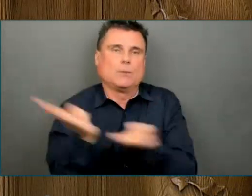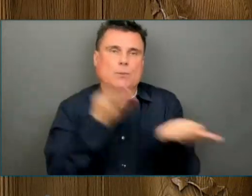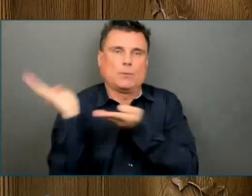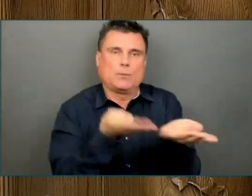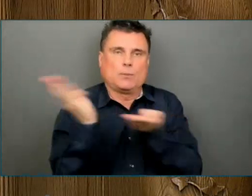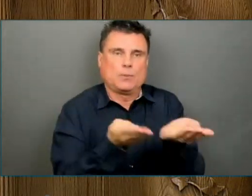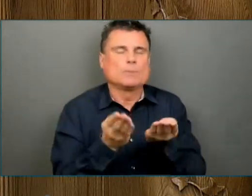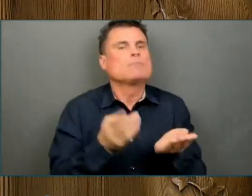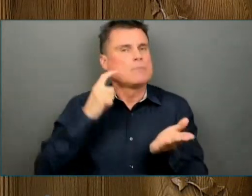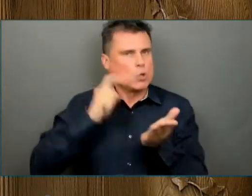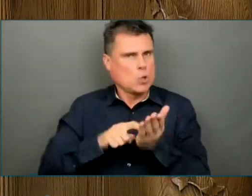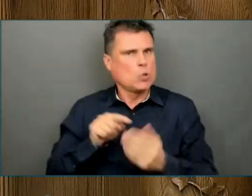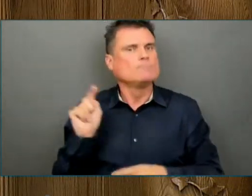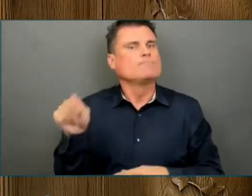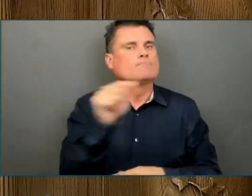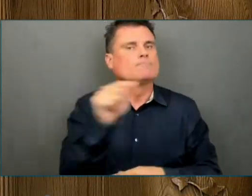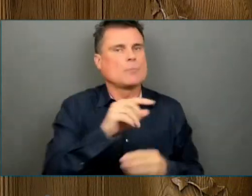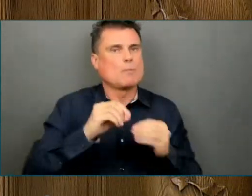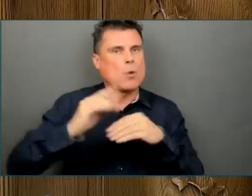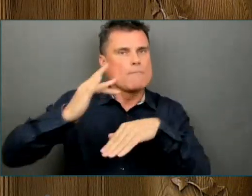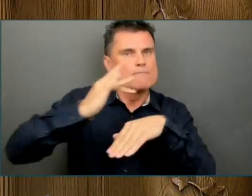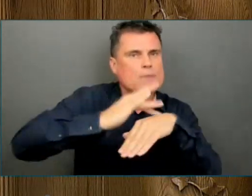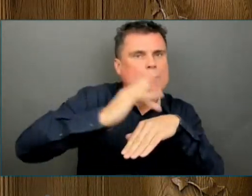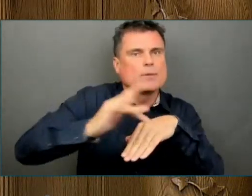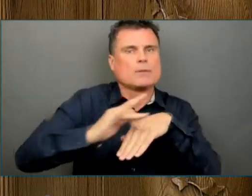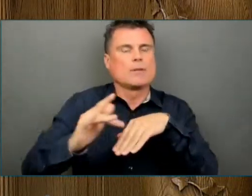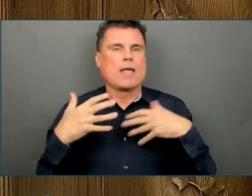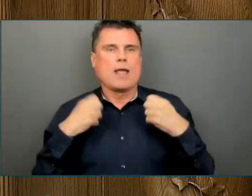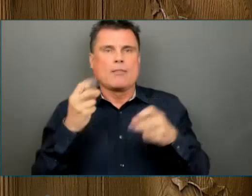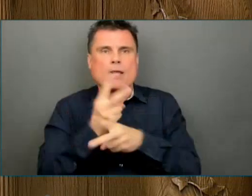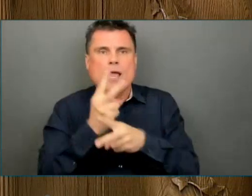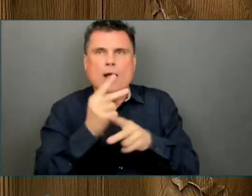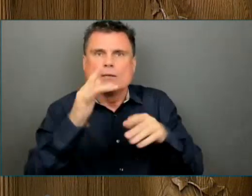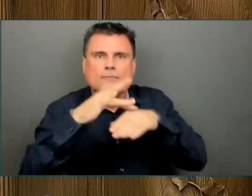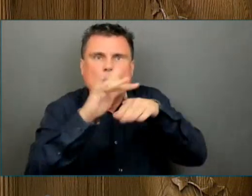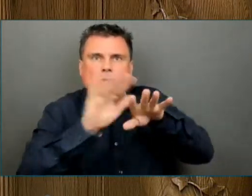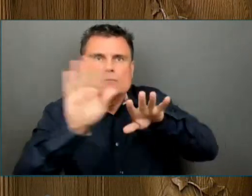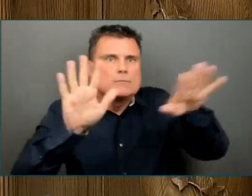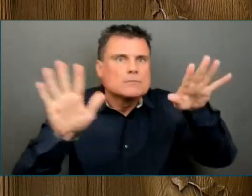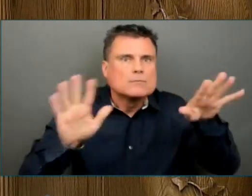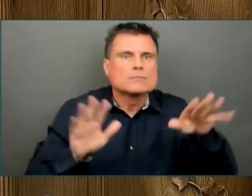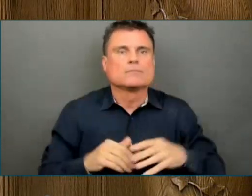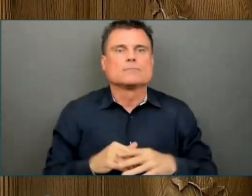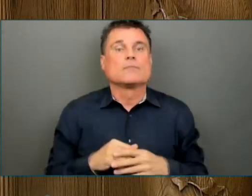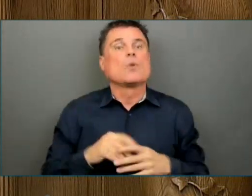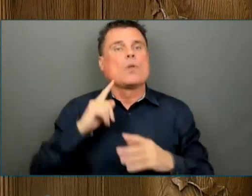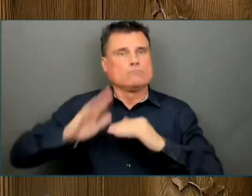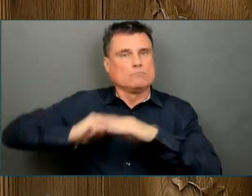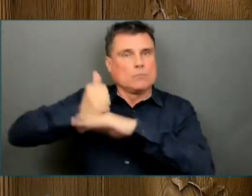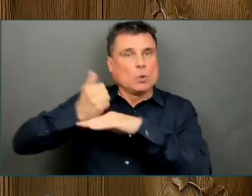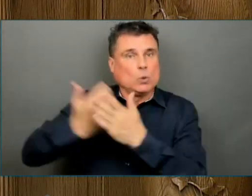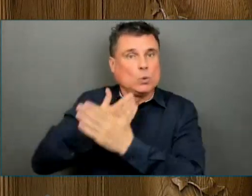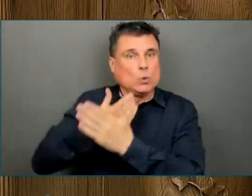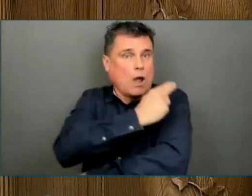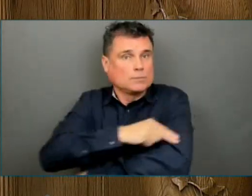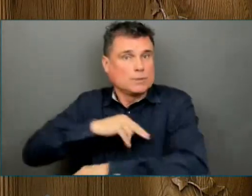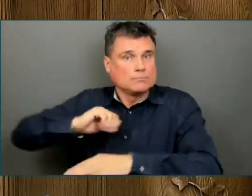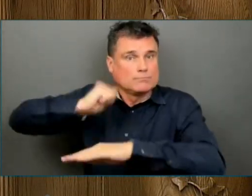a new hospital in Surrey and an expanded Richmond Tower to deliver more services in fast-growing communities.